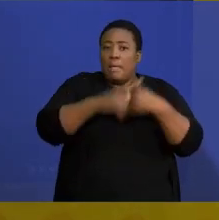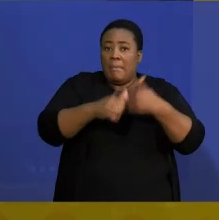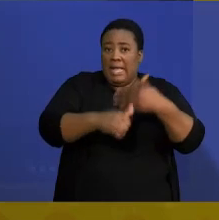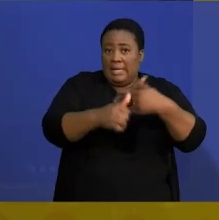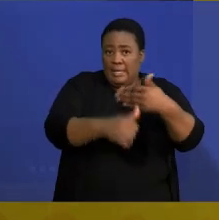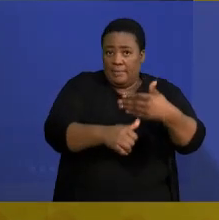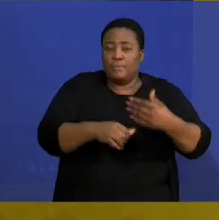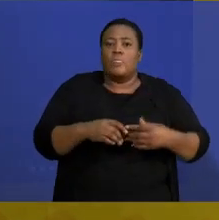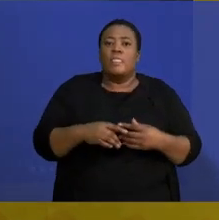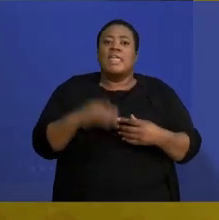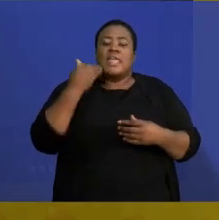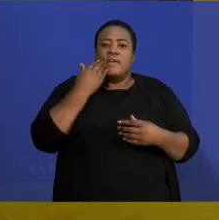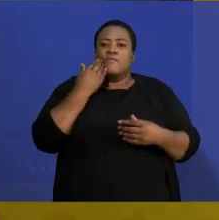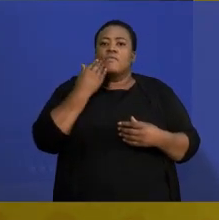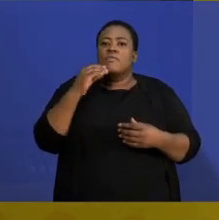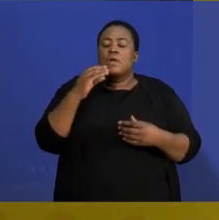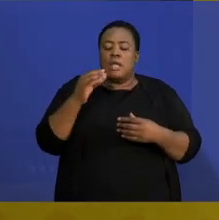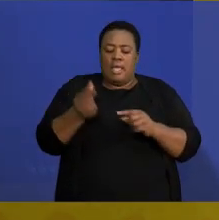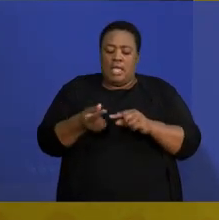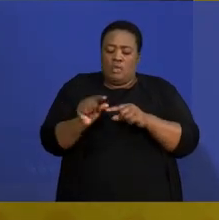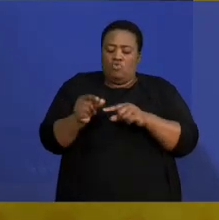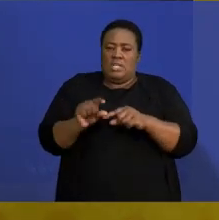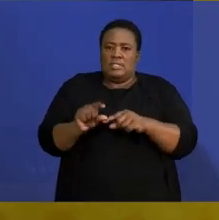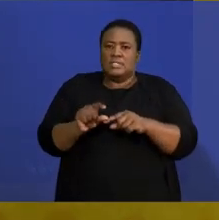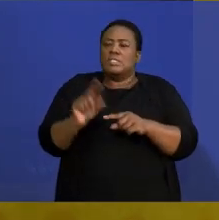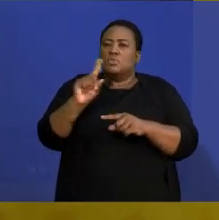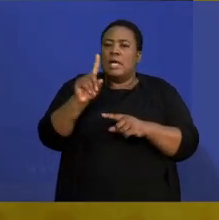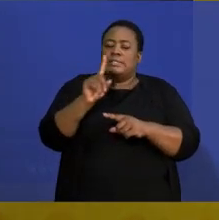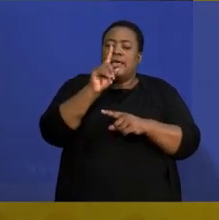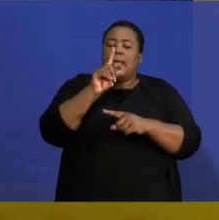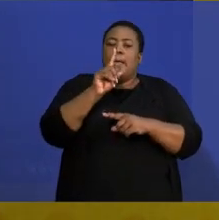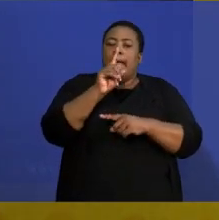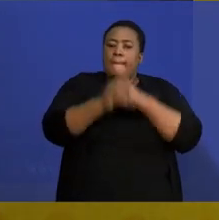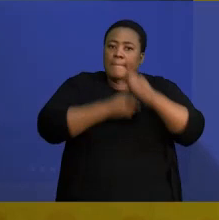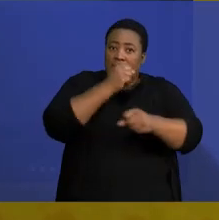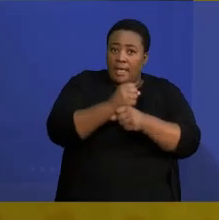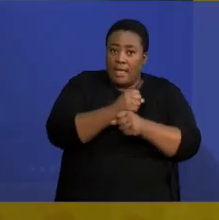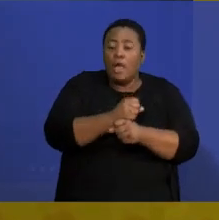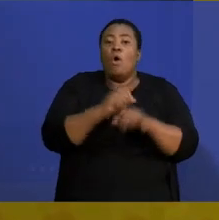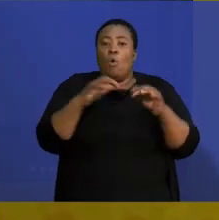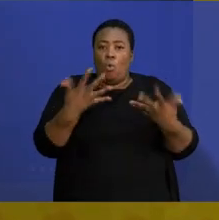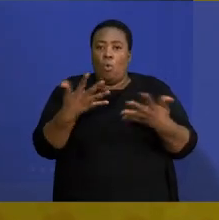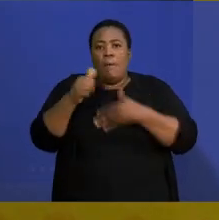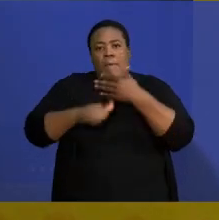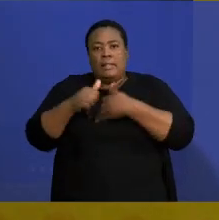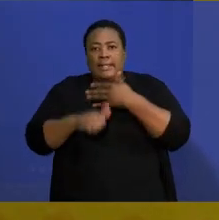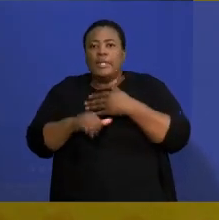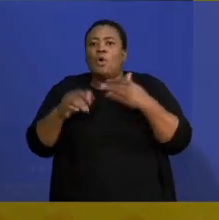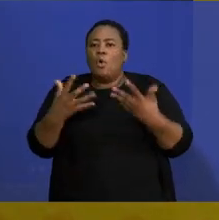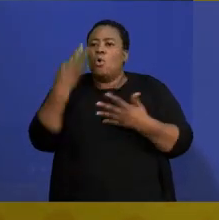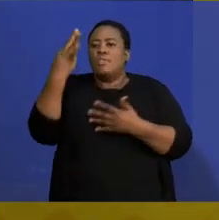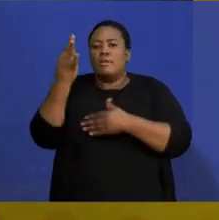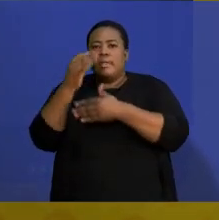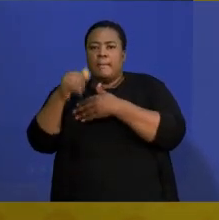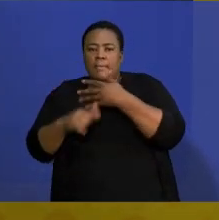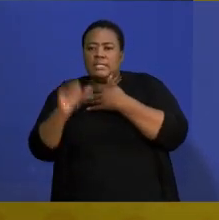probably per annum or also monthly or compounded quartile. And then lastly, you need to look at when